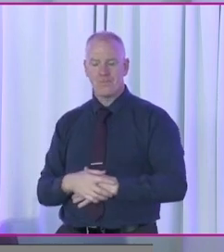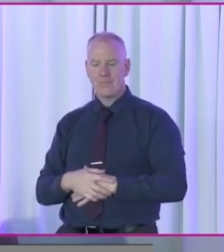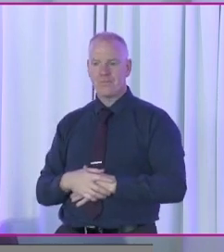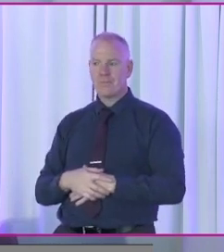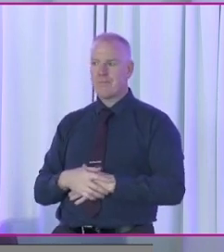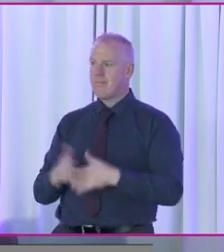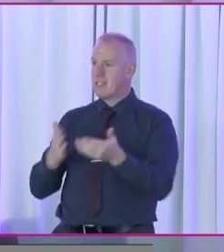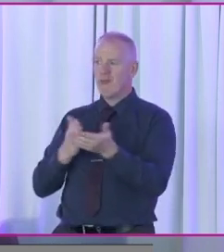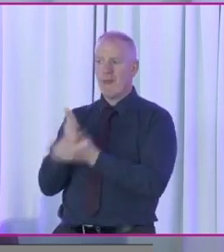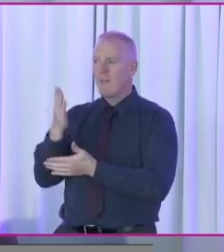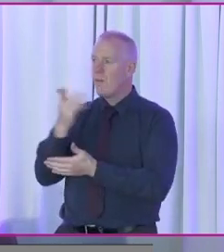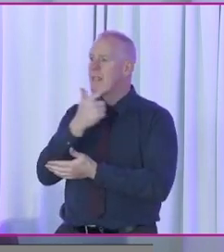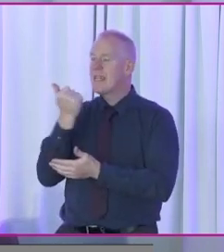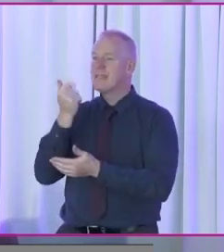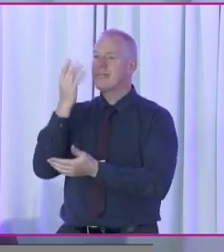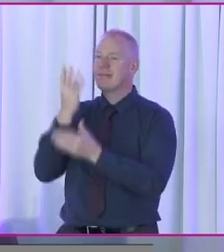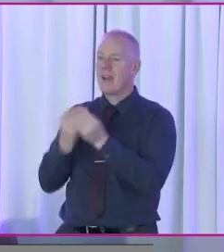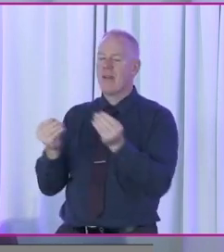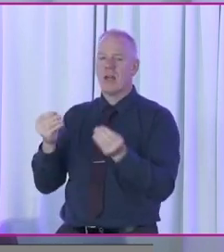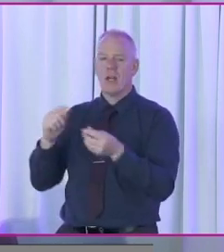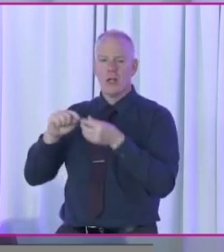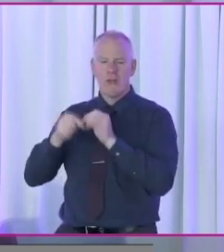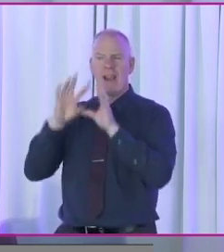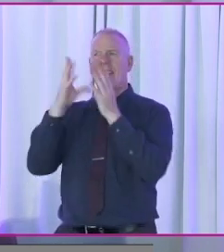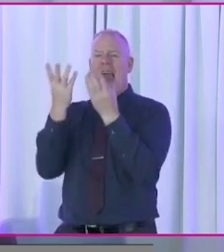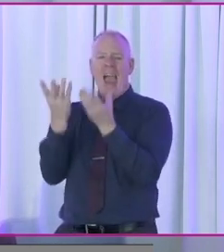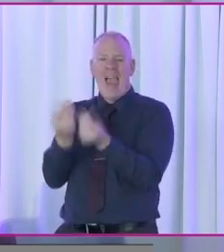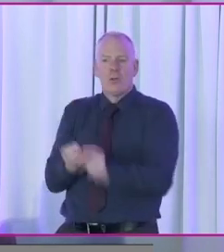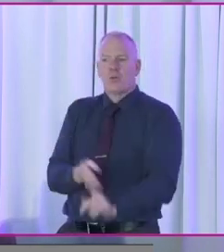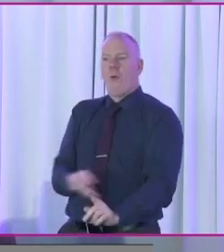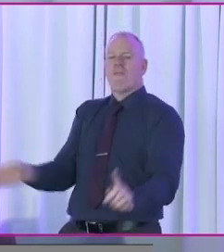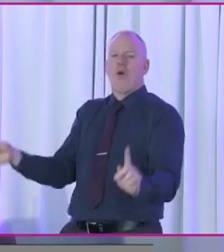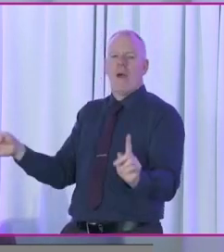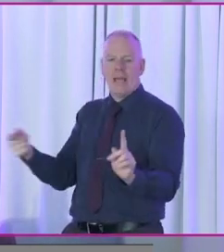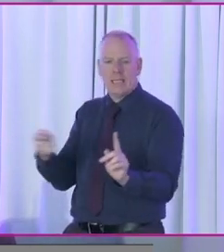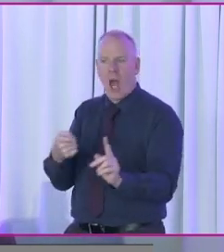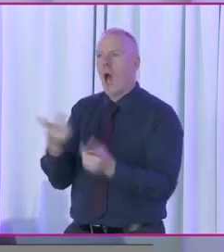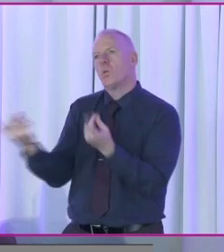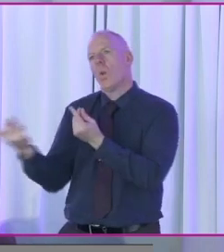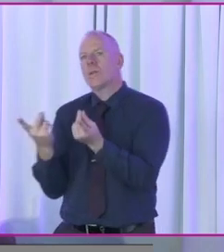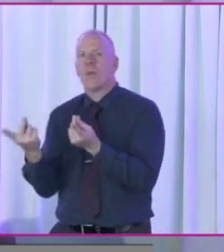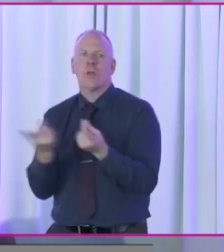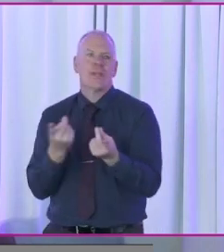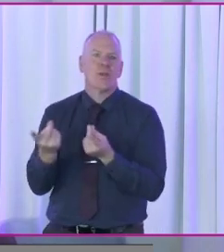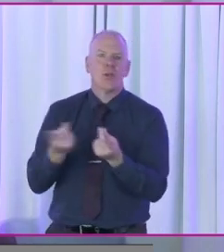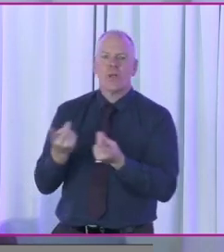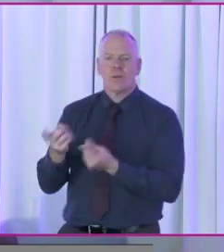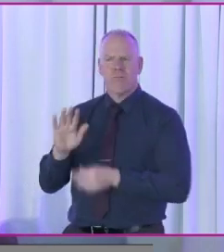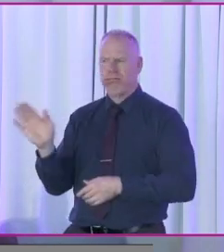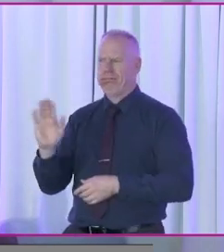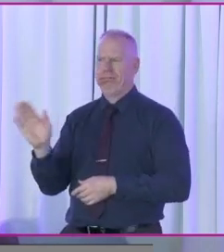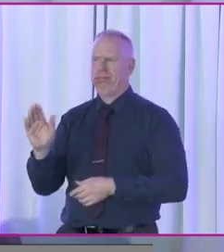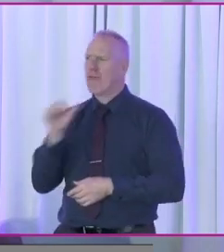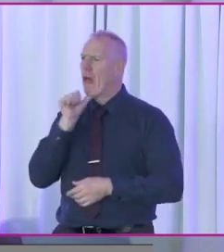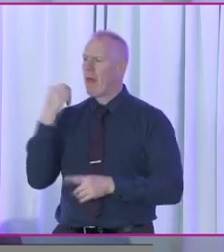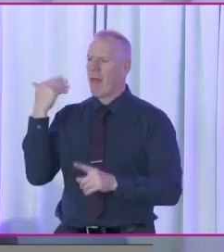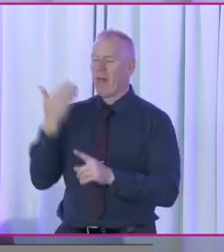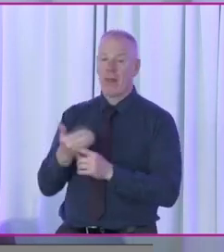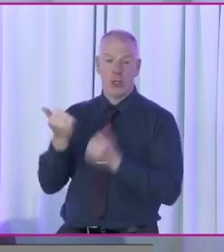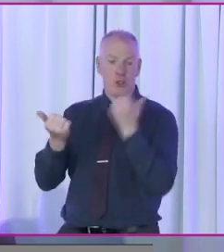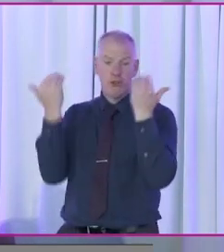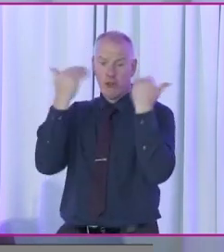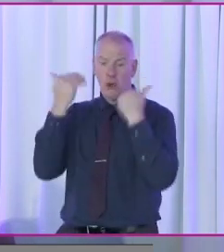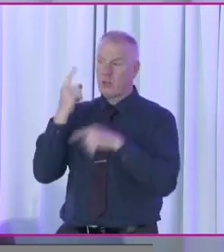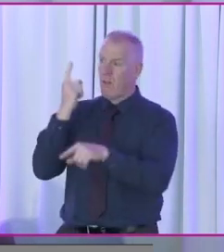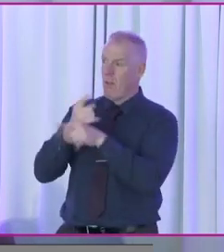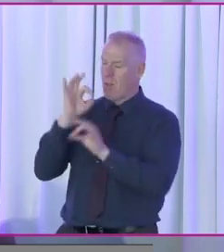was a straightforward case of that. They tried all sorts of shenanigans to get out of it, and to say that they were doing it, and we needed to drop it. And the judge gave me